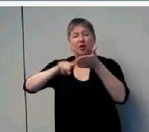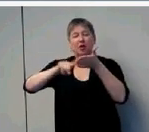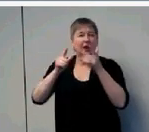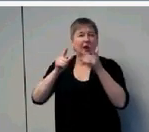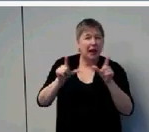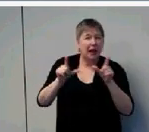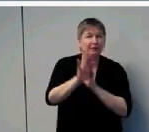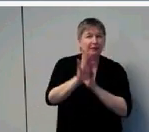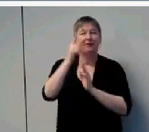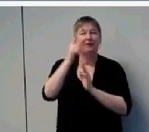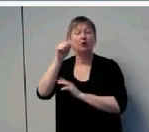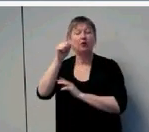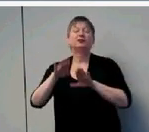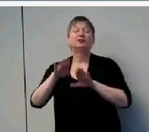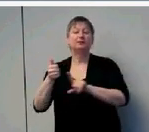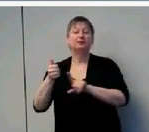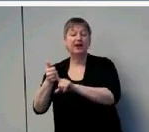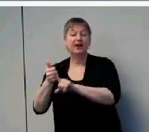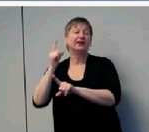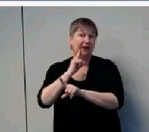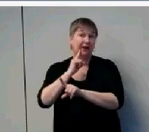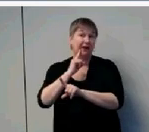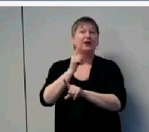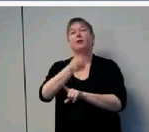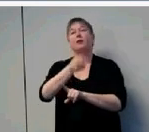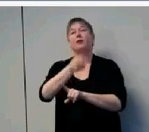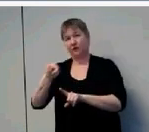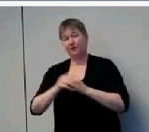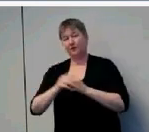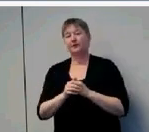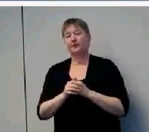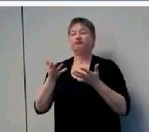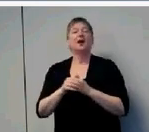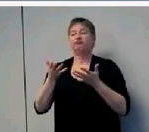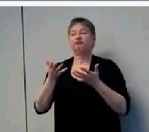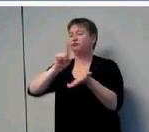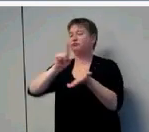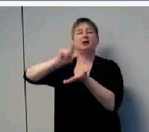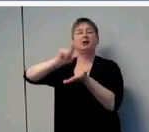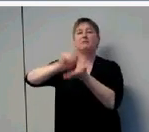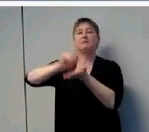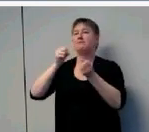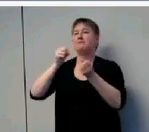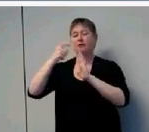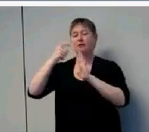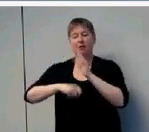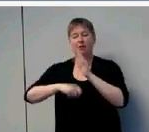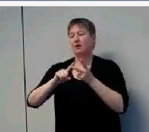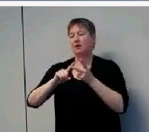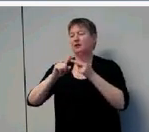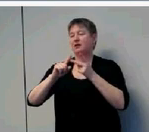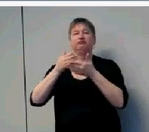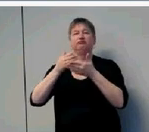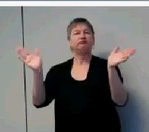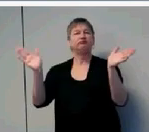who are deaf and hard of hearing. And she's published and lectured internationally on topics related to early development in